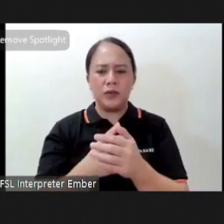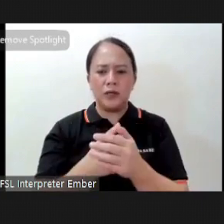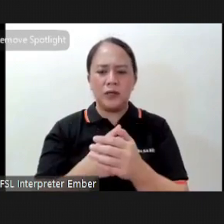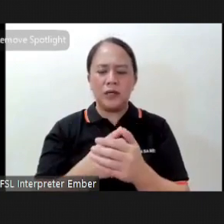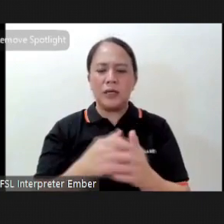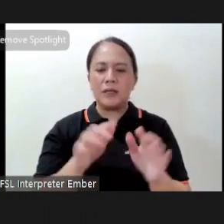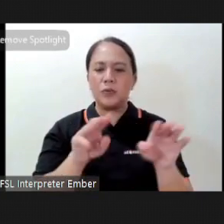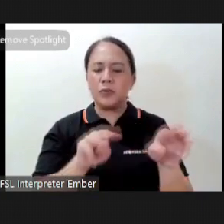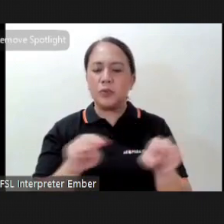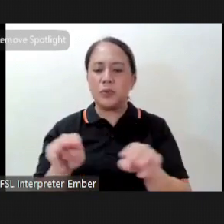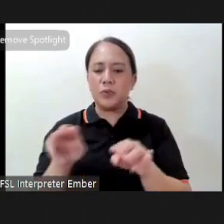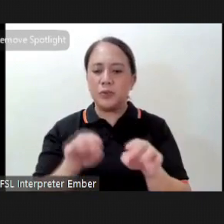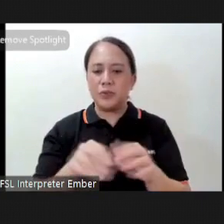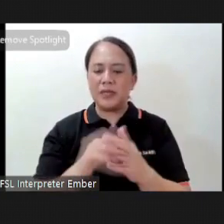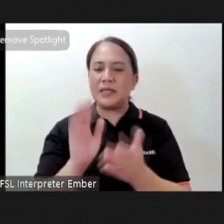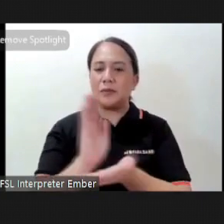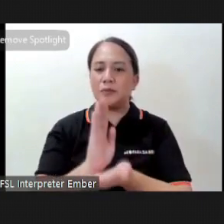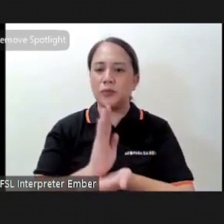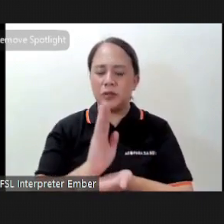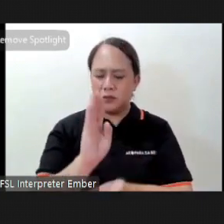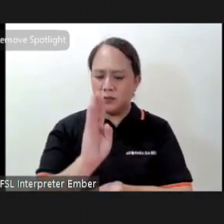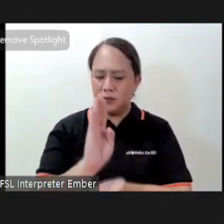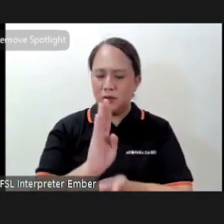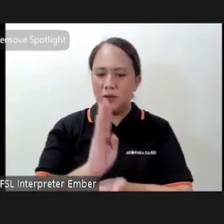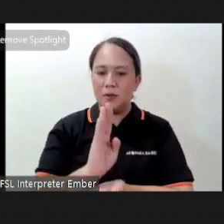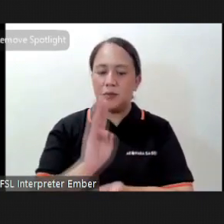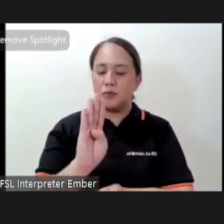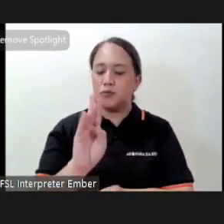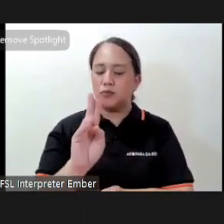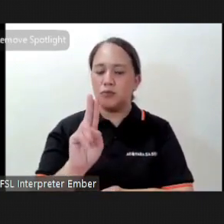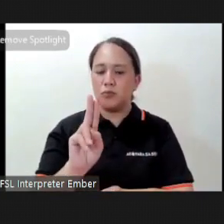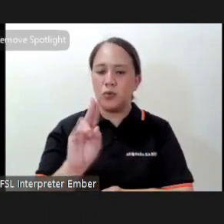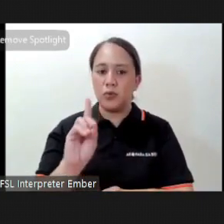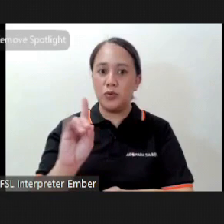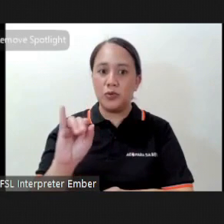it's actually a Buddhist set of practices